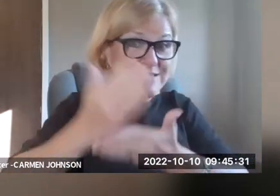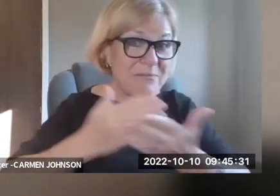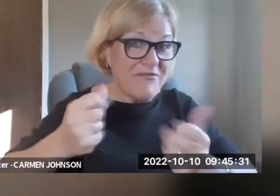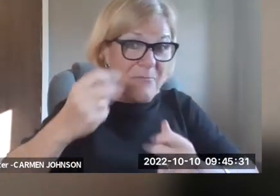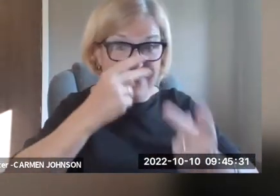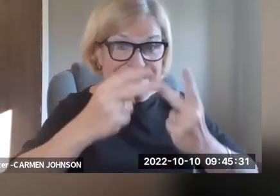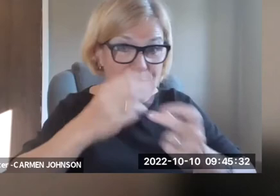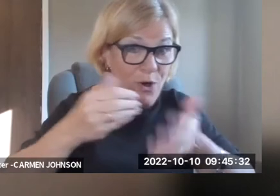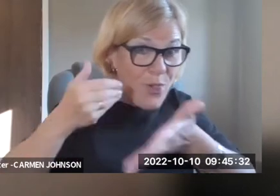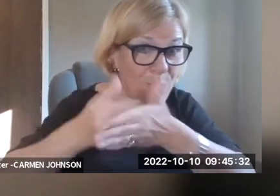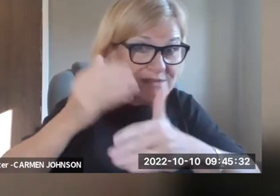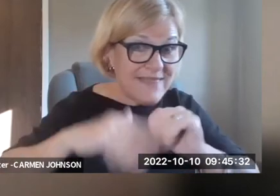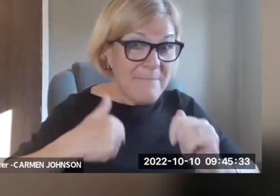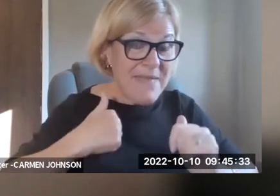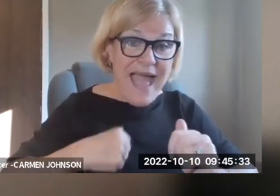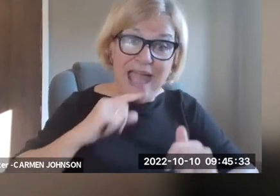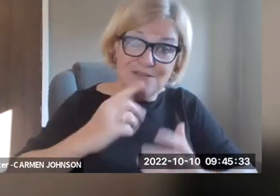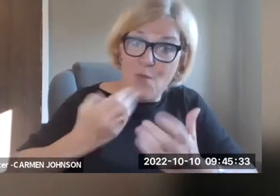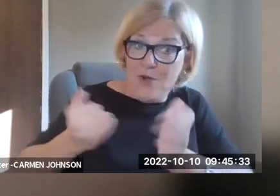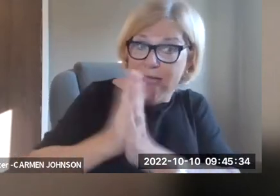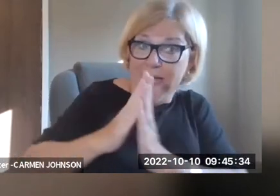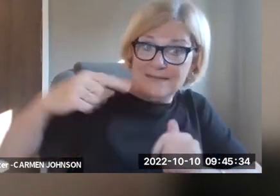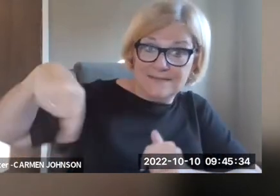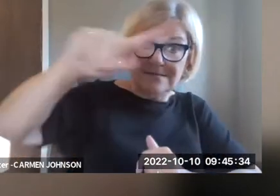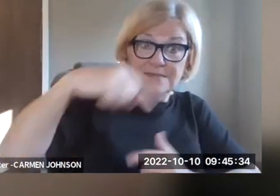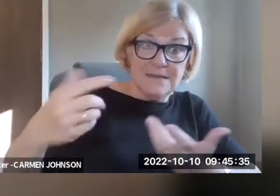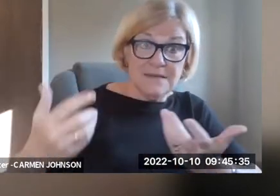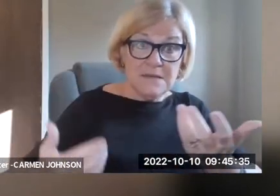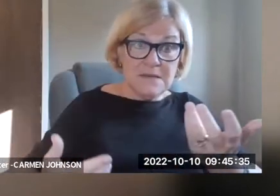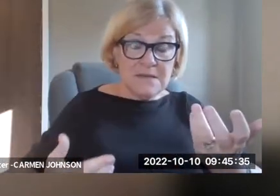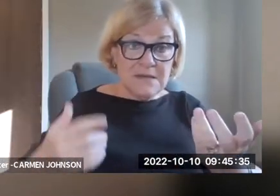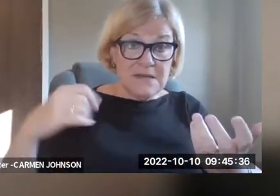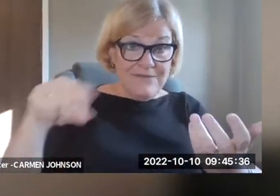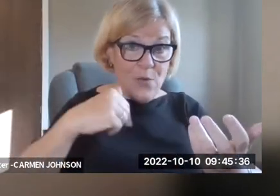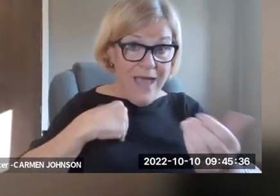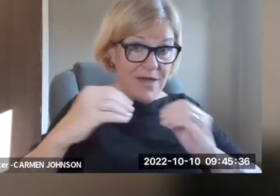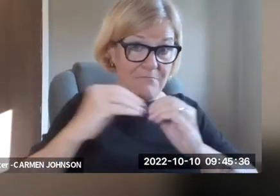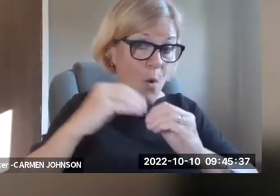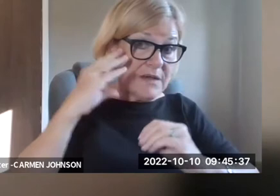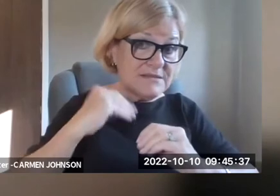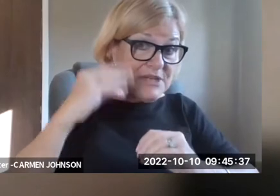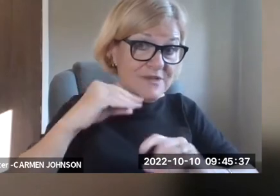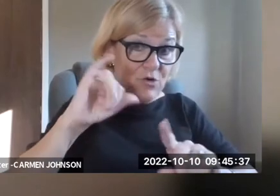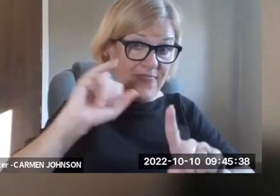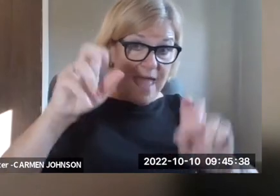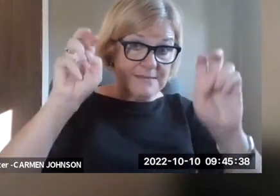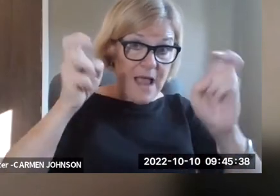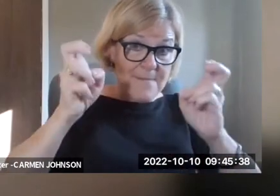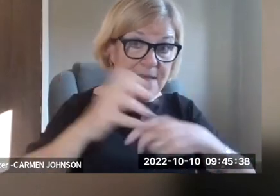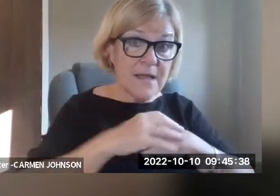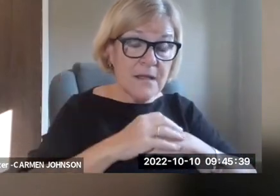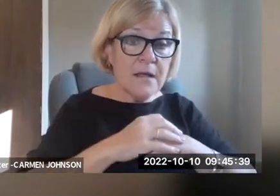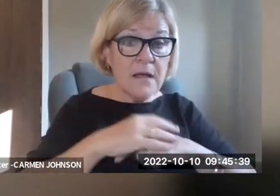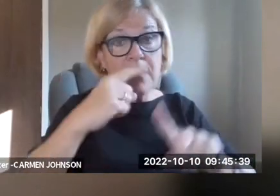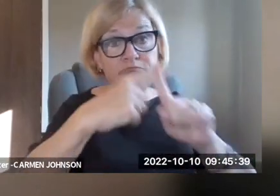at this point, because there are so many experts here who are closer and maybe some of them have observed this more closely than me. I actually want to